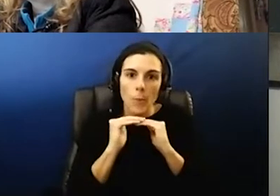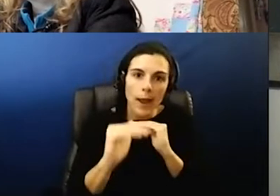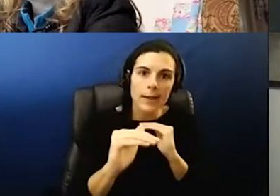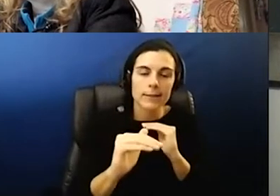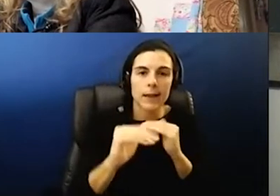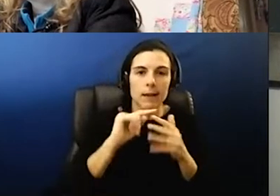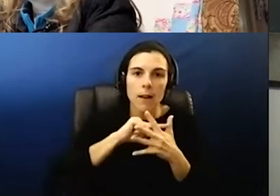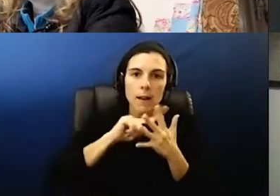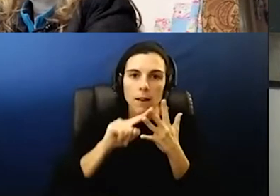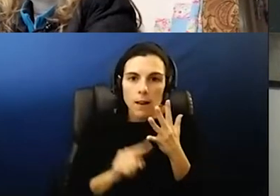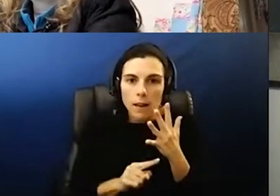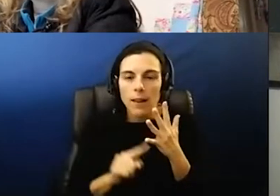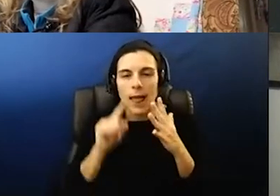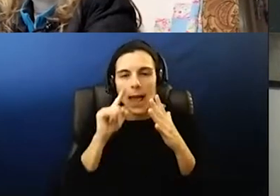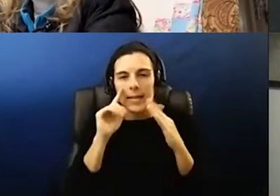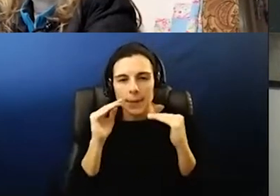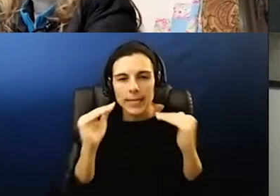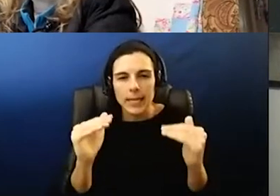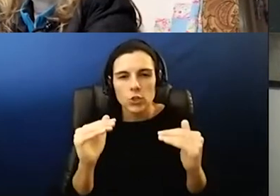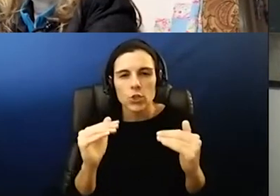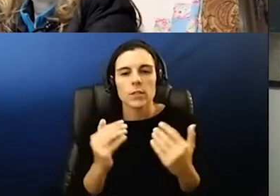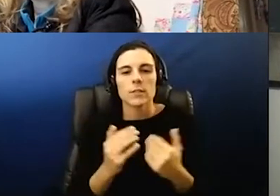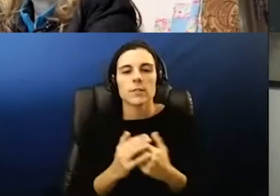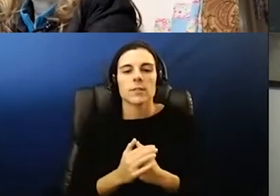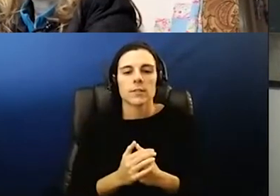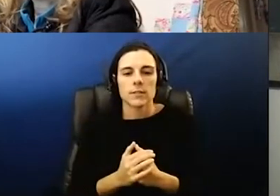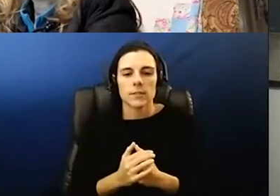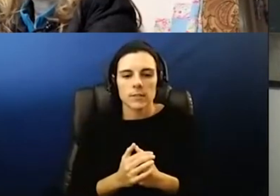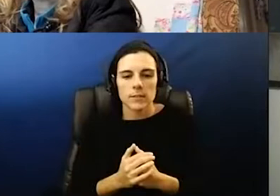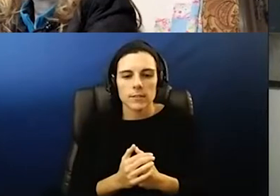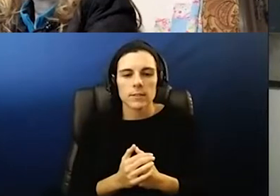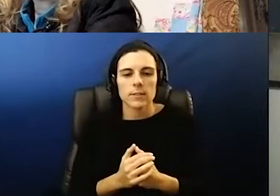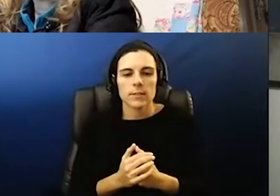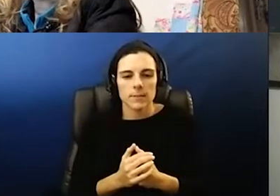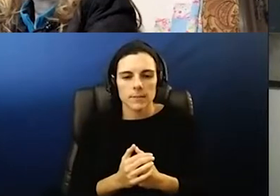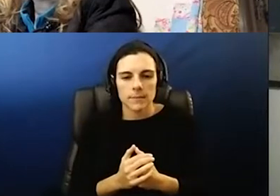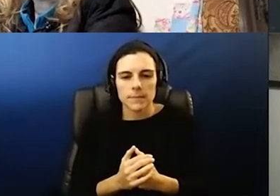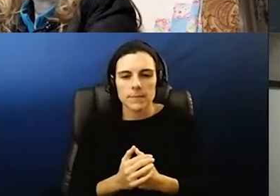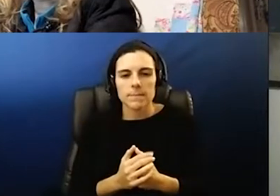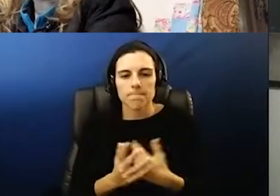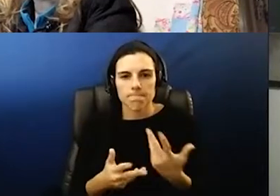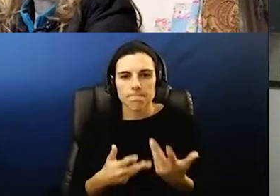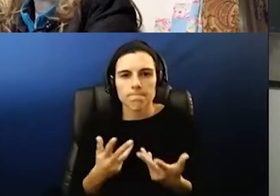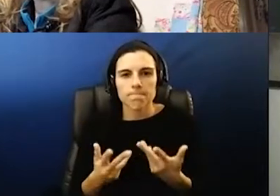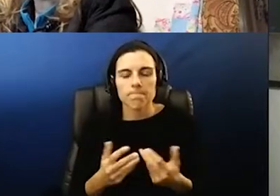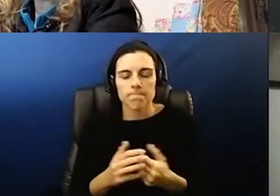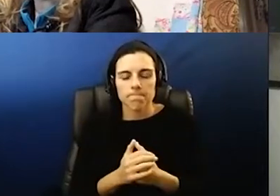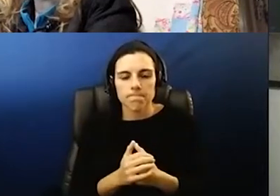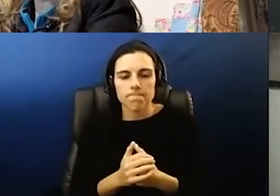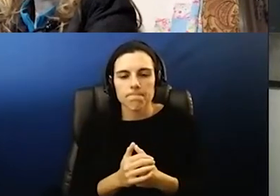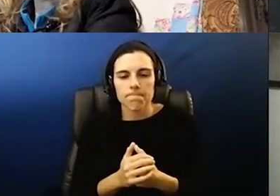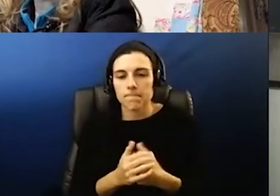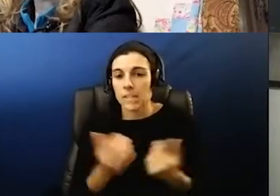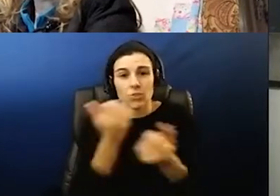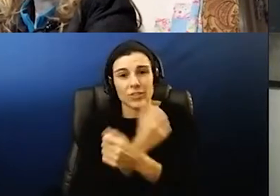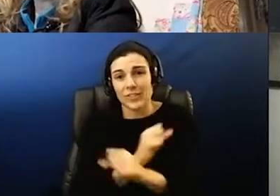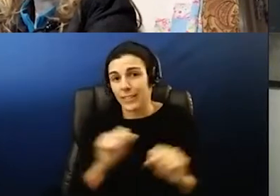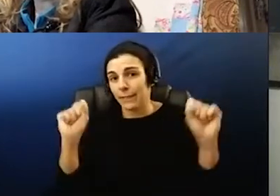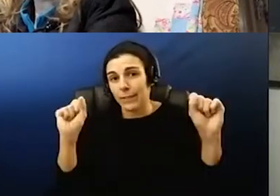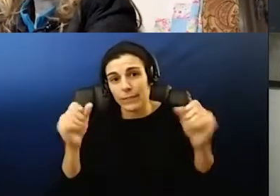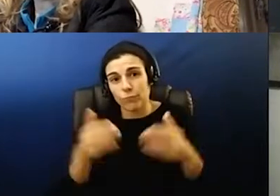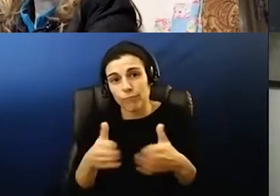these other expectations and and um you know primarily the the safety protocols